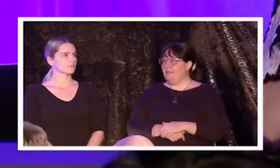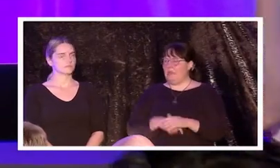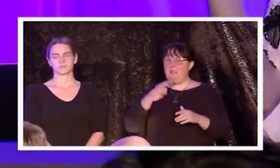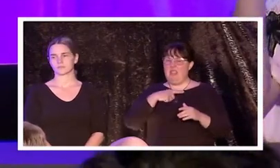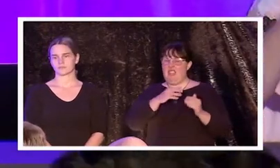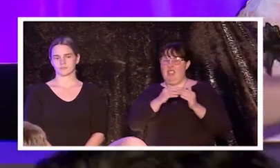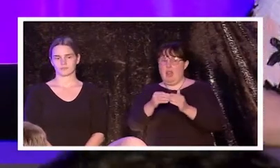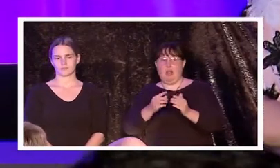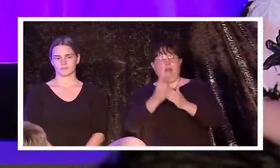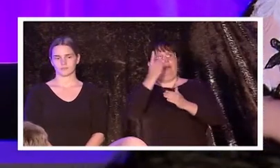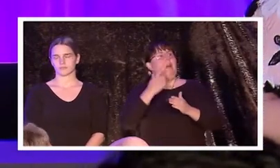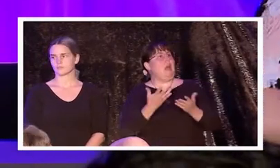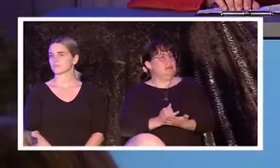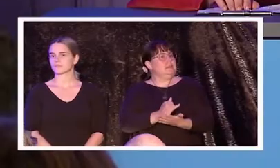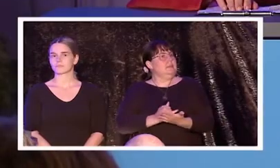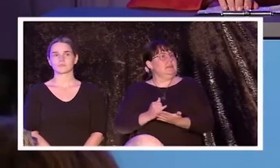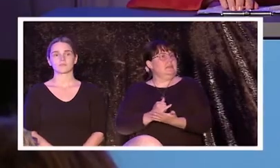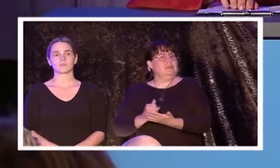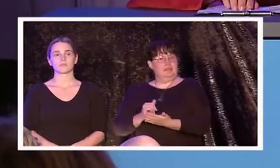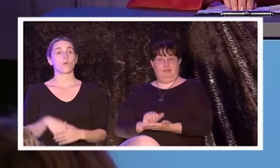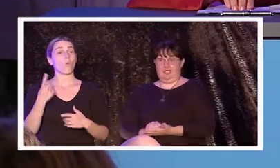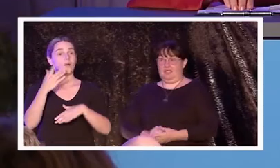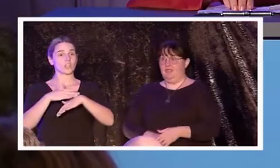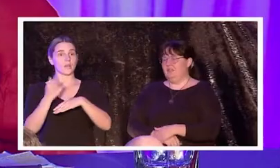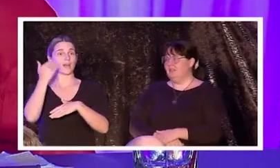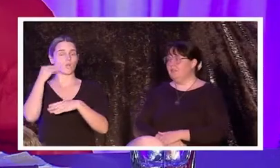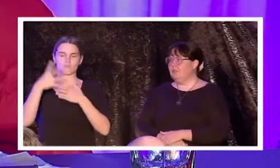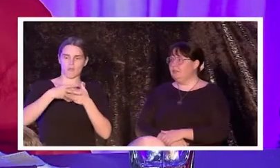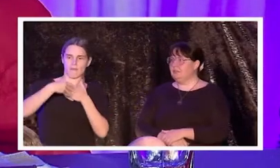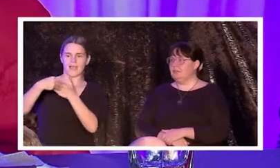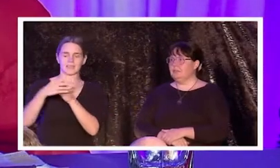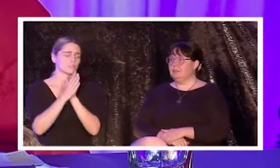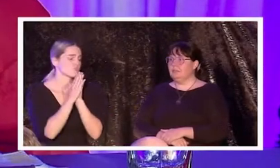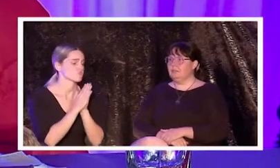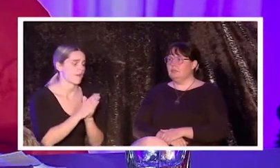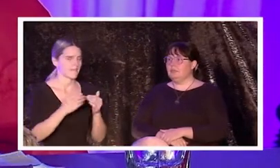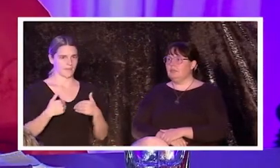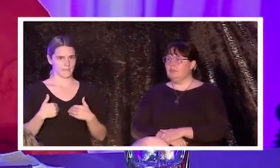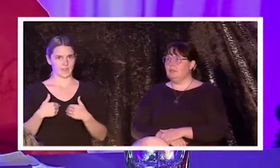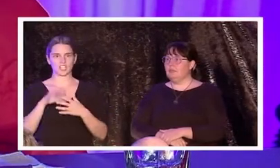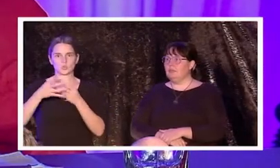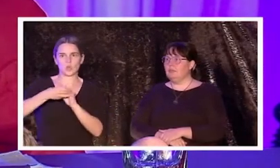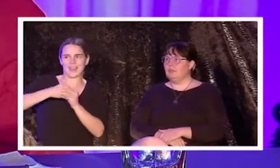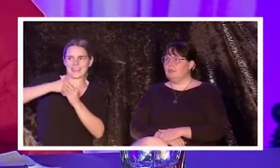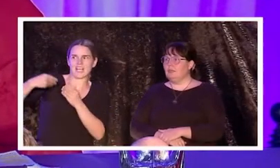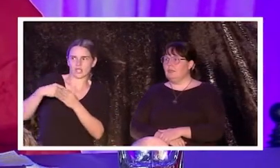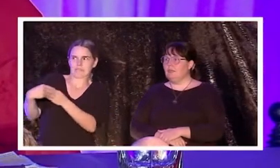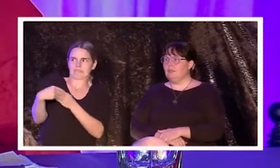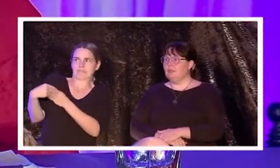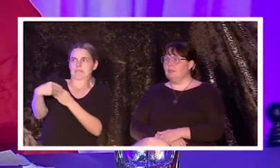isn't it? Sin. I once had this woman grab my hand to pray for me and she would not let go.